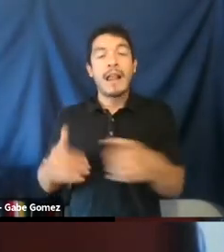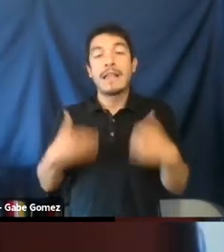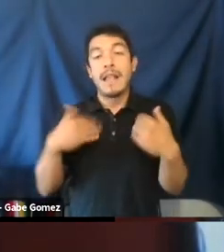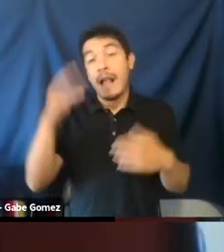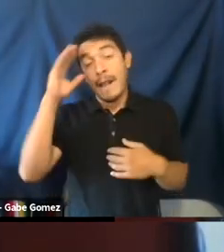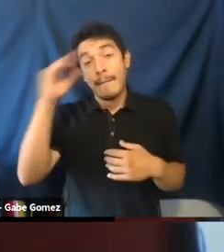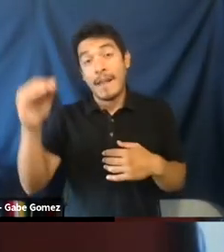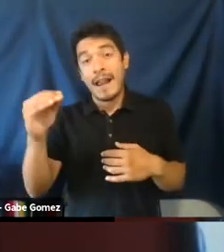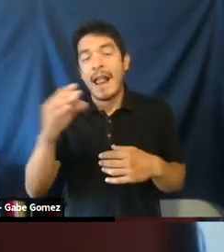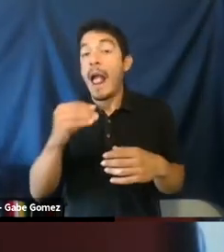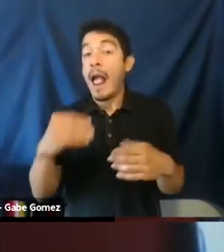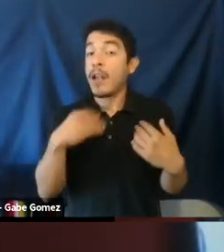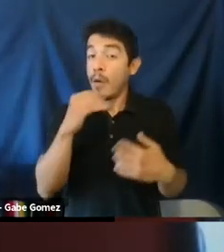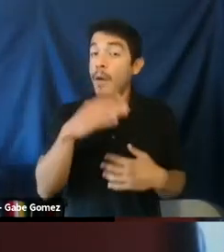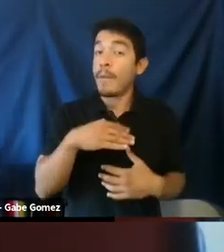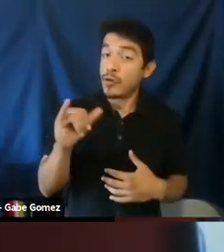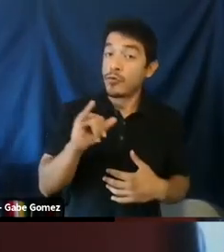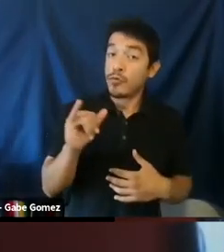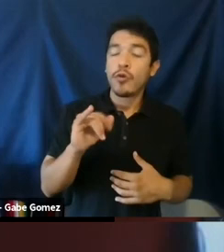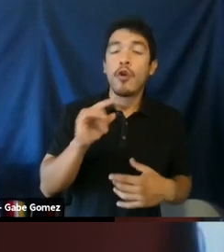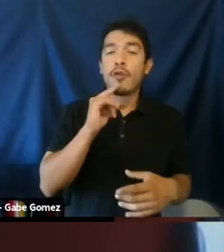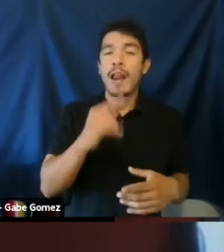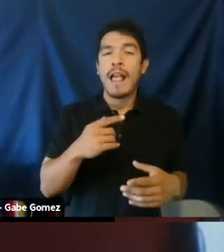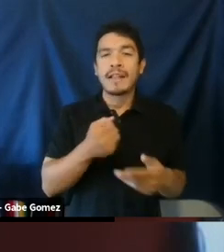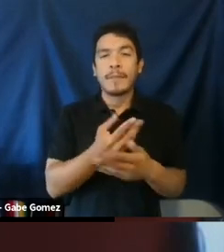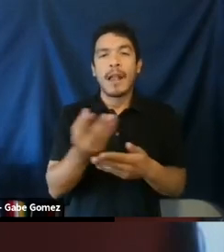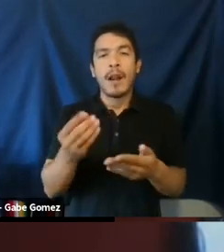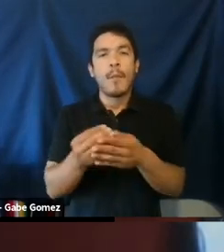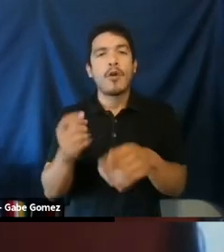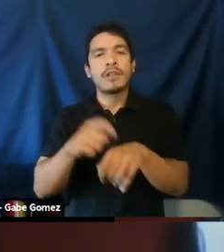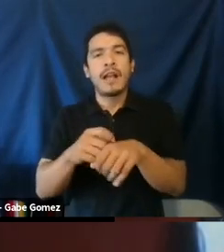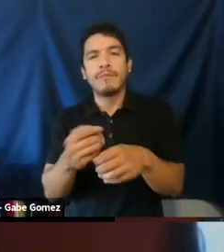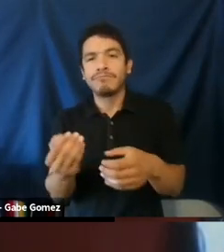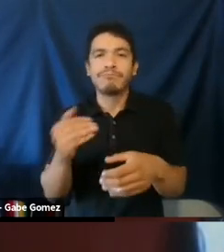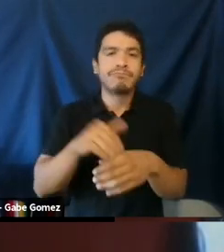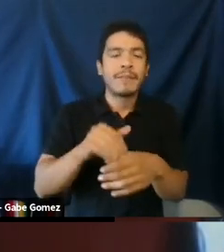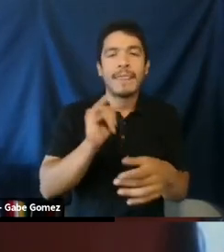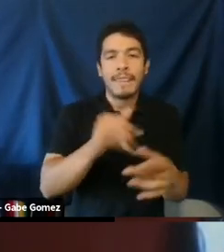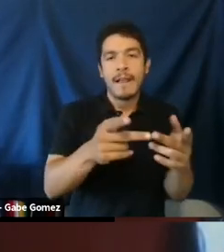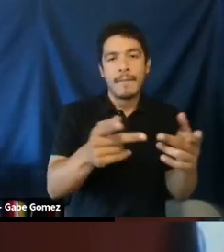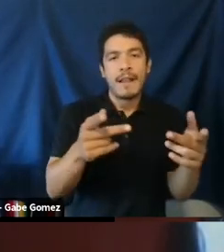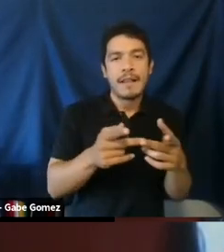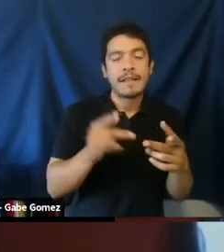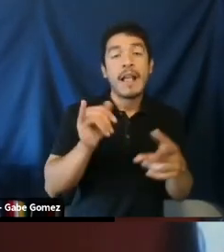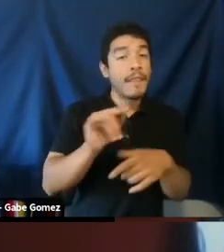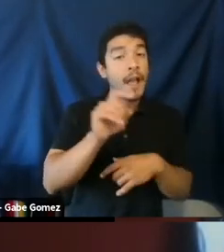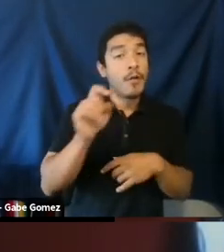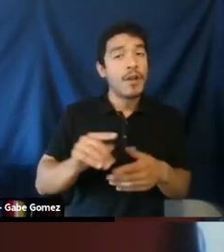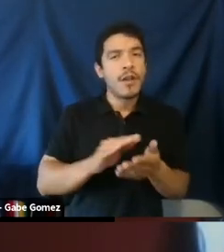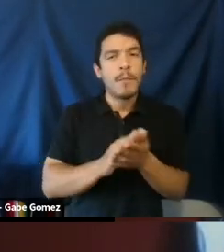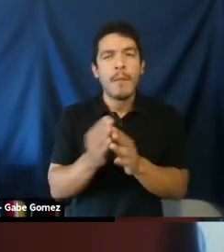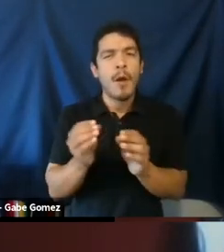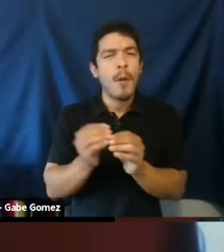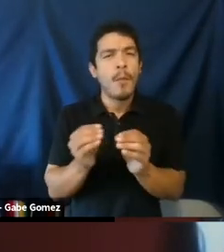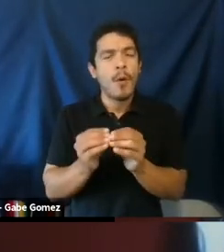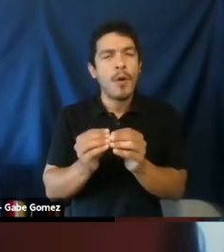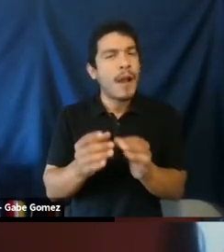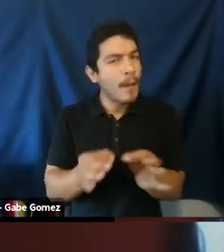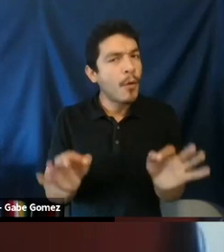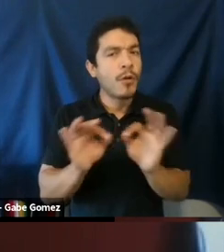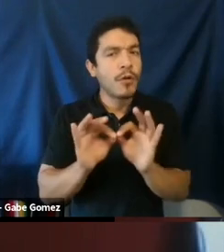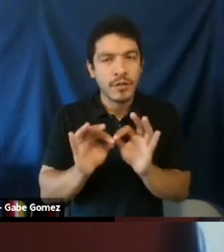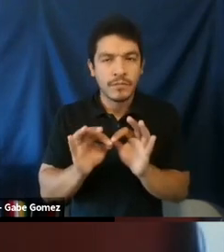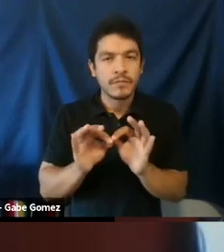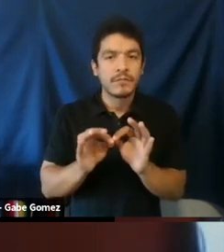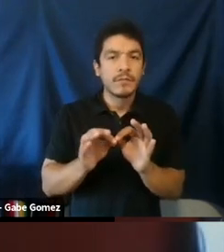And as we look at this COVID moment where young men in particular, but, and young women too, are spending more time online, that